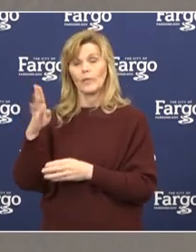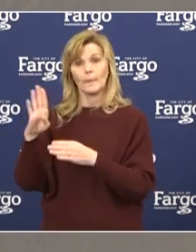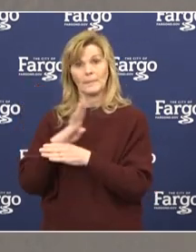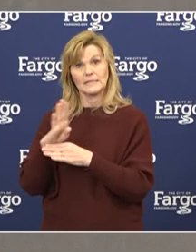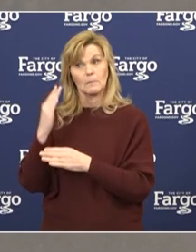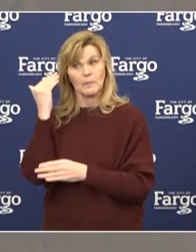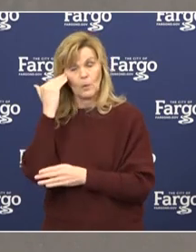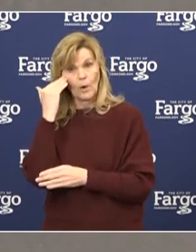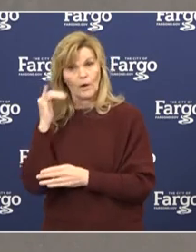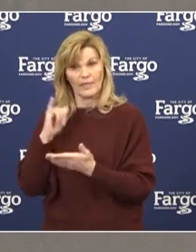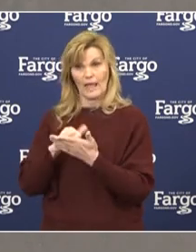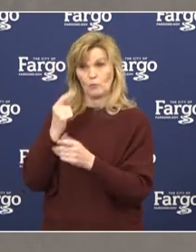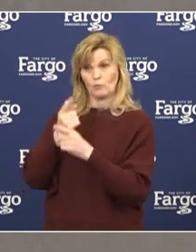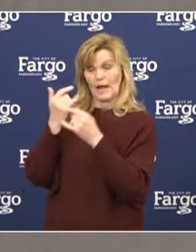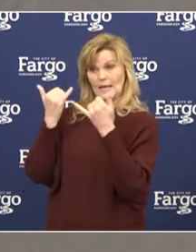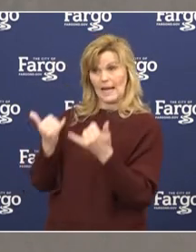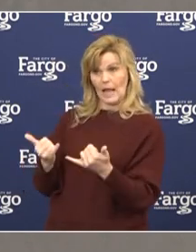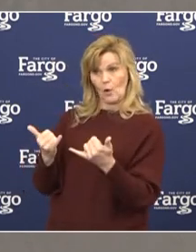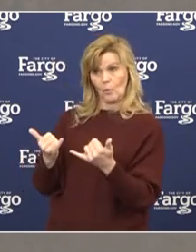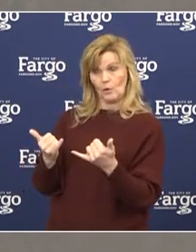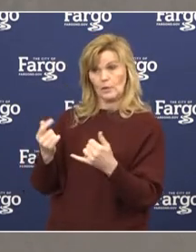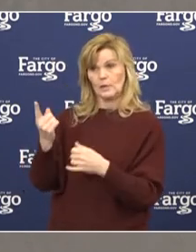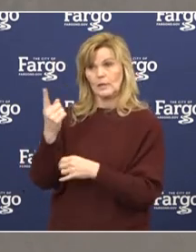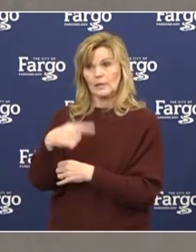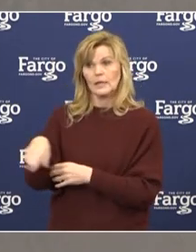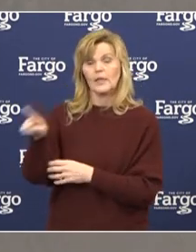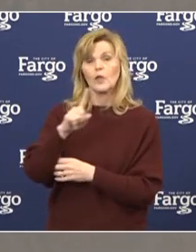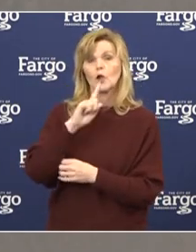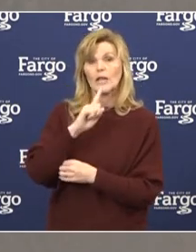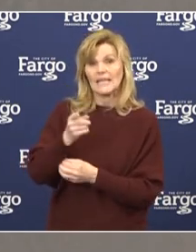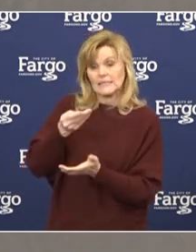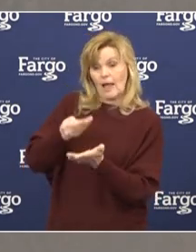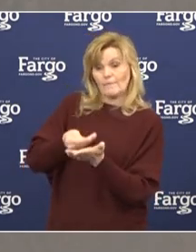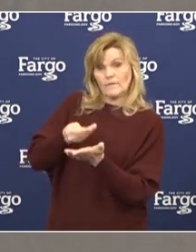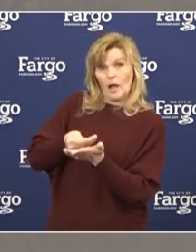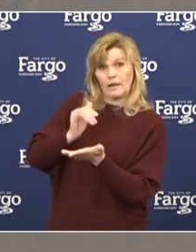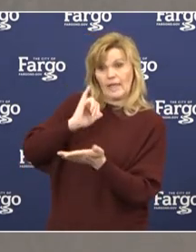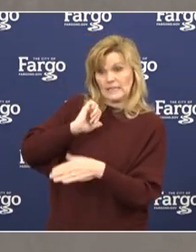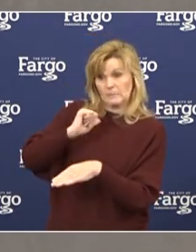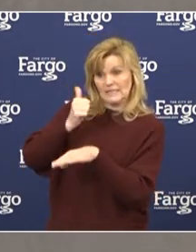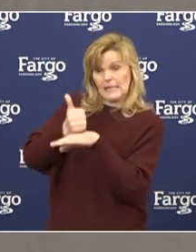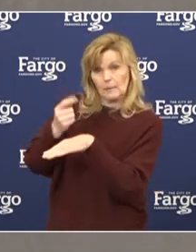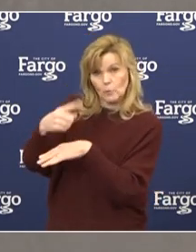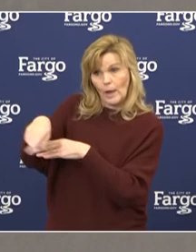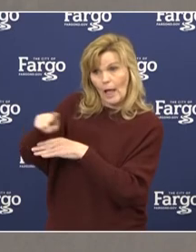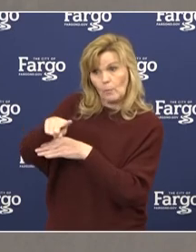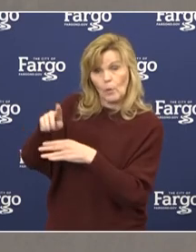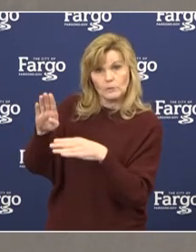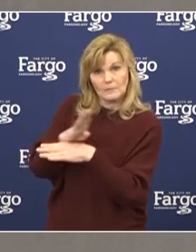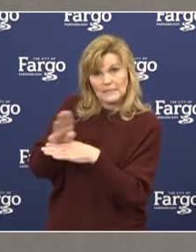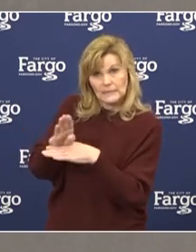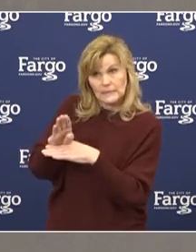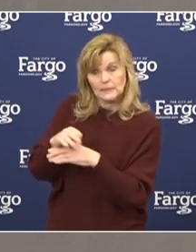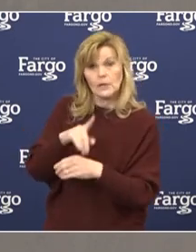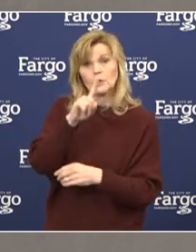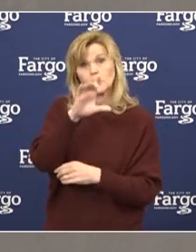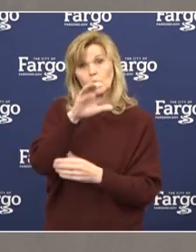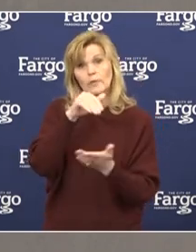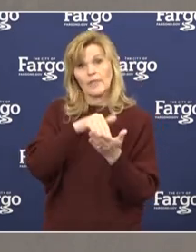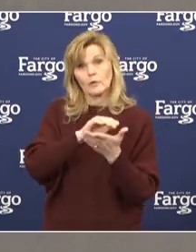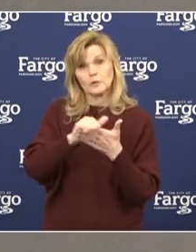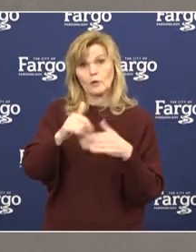there is currently a revolving loan fund that has been set up to help Dilworth businesses. There is currently $100,000